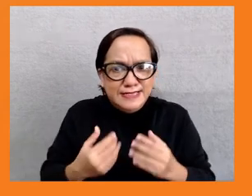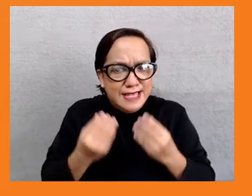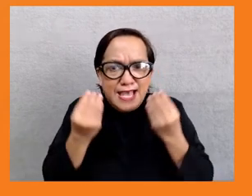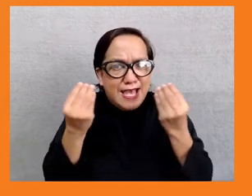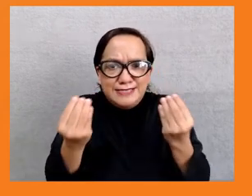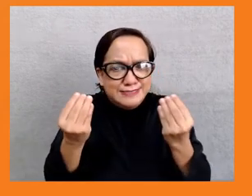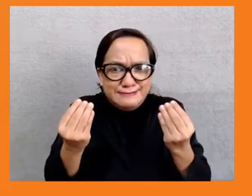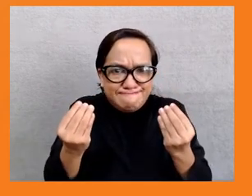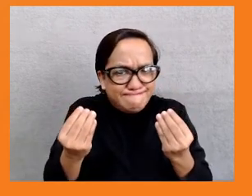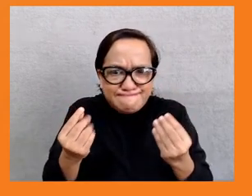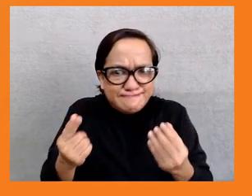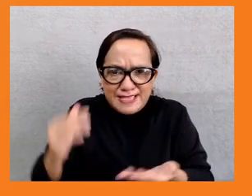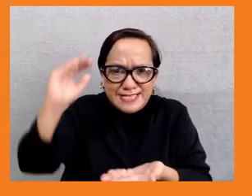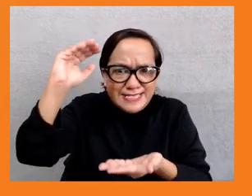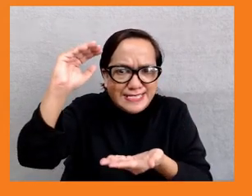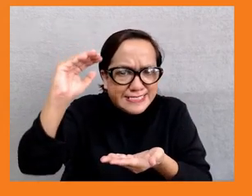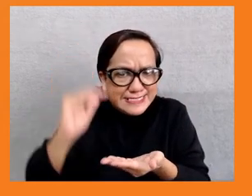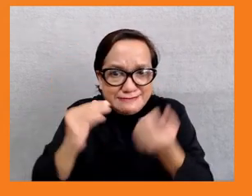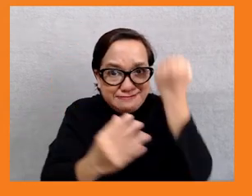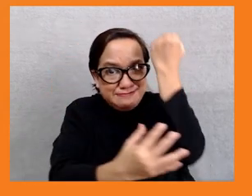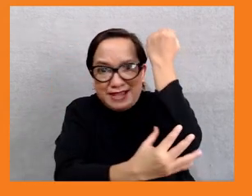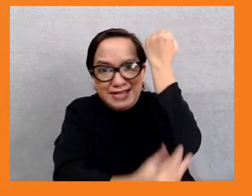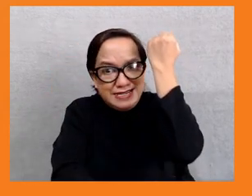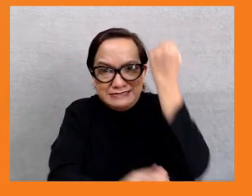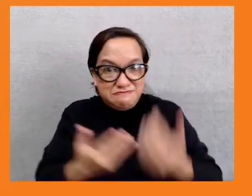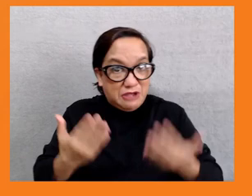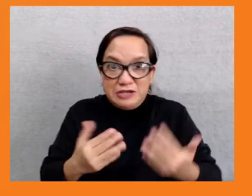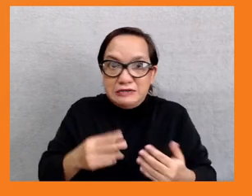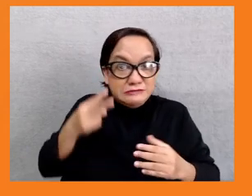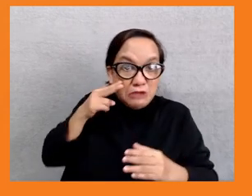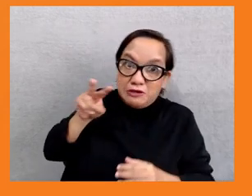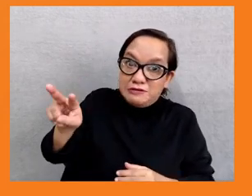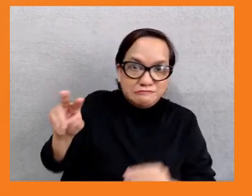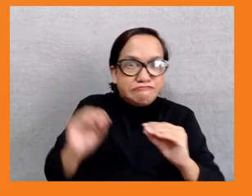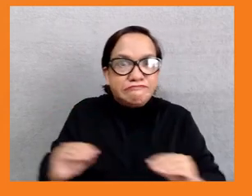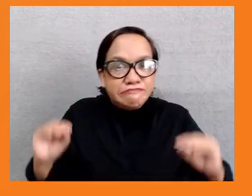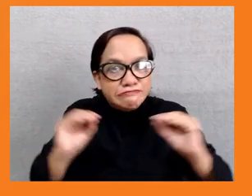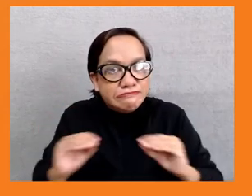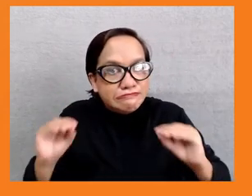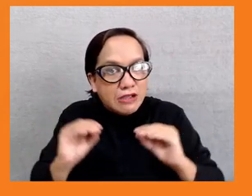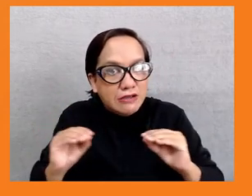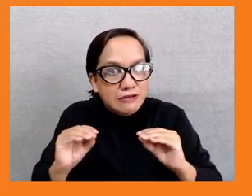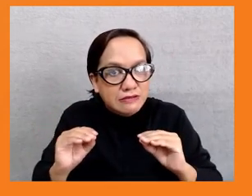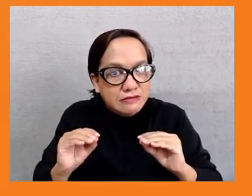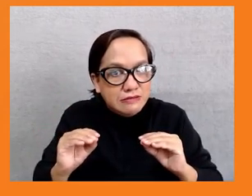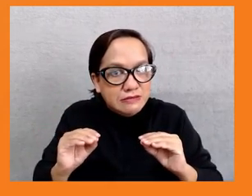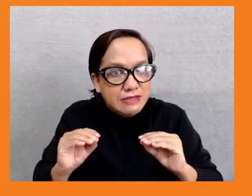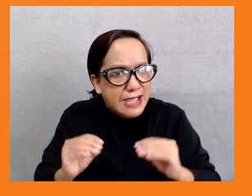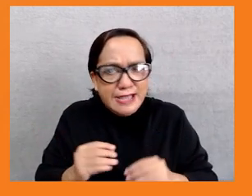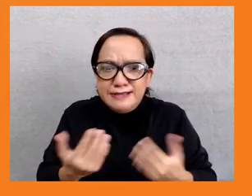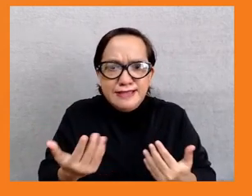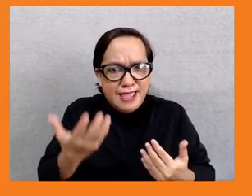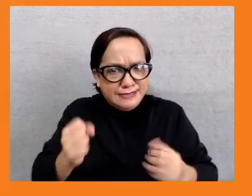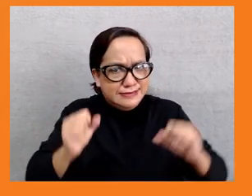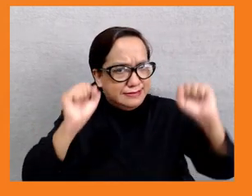the extent to which that happens. So I definitely agree that making progress on inequality is very important. But I still think it's in the